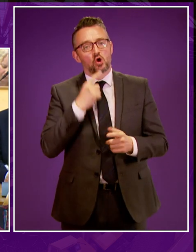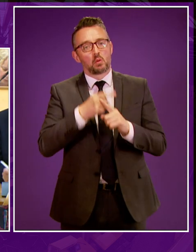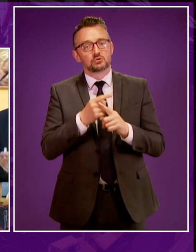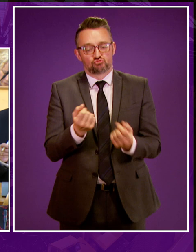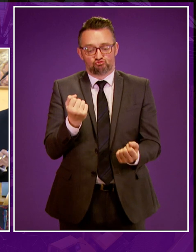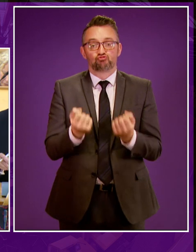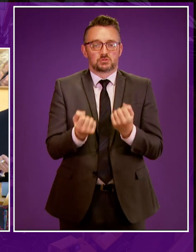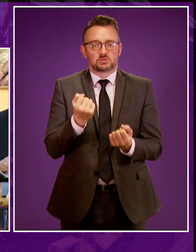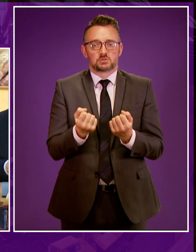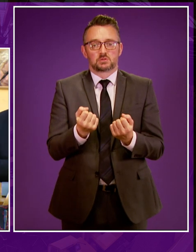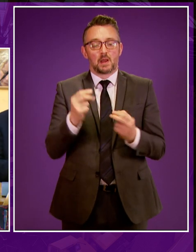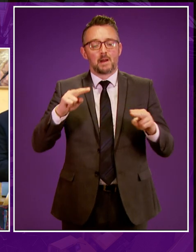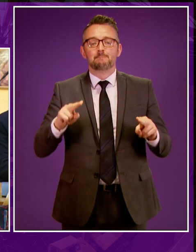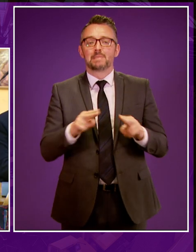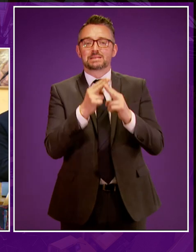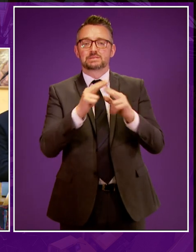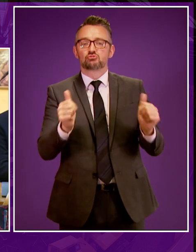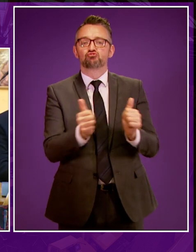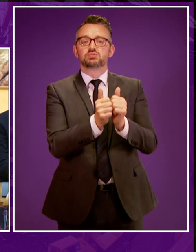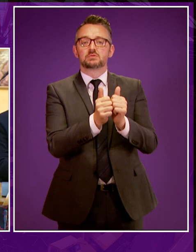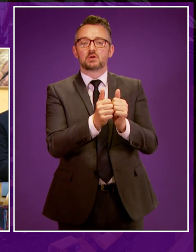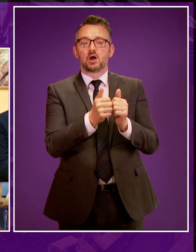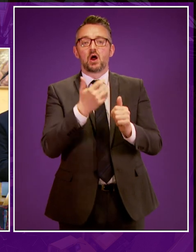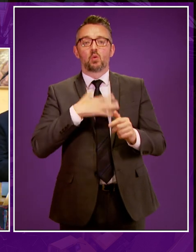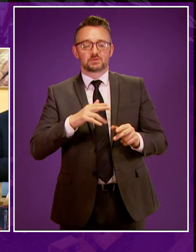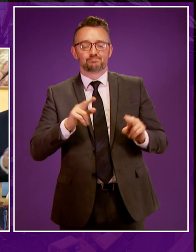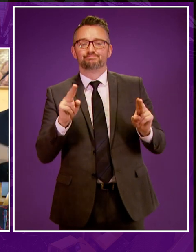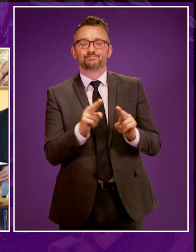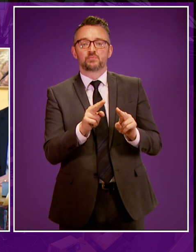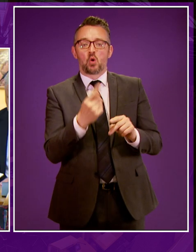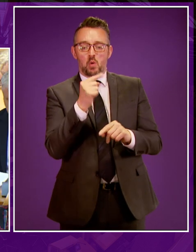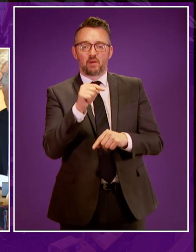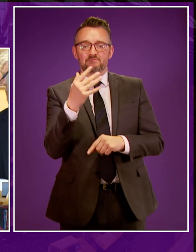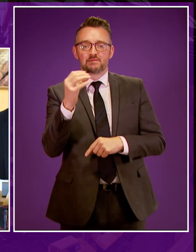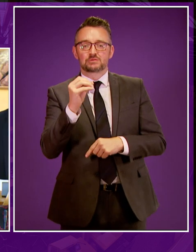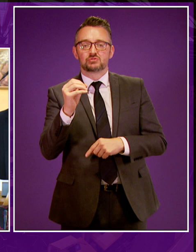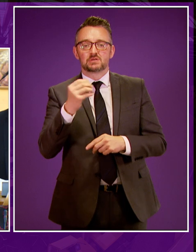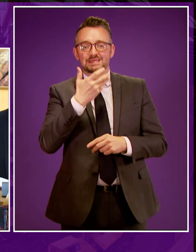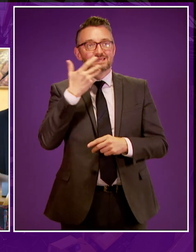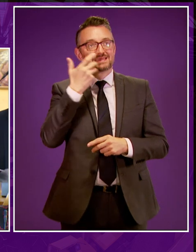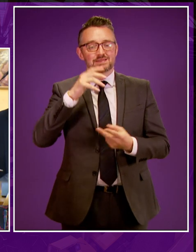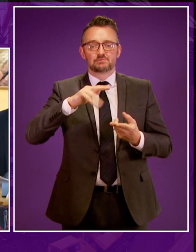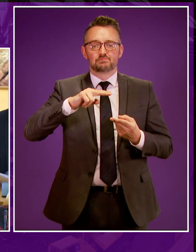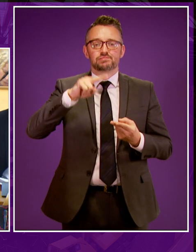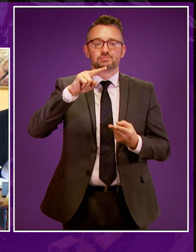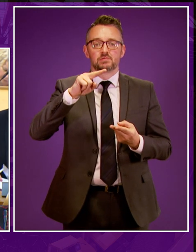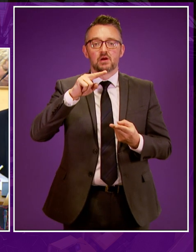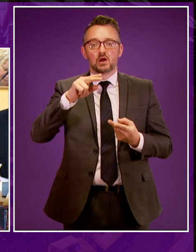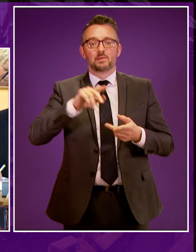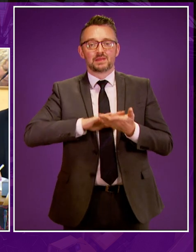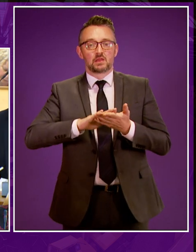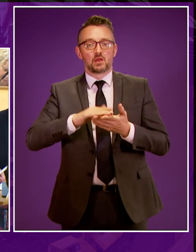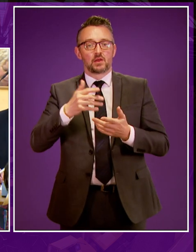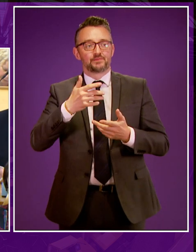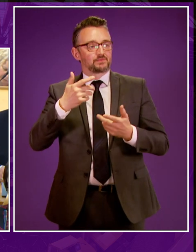The Paris Agreement included the effort to limit warming to 1.5 degrees centigrade, vital to the continued existence of